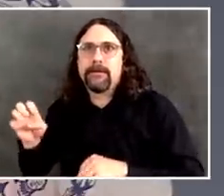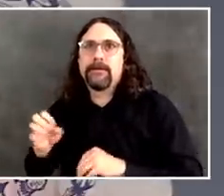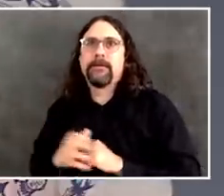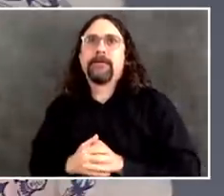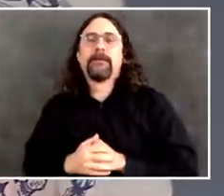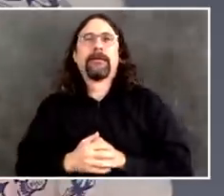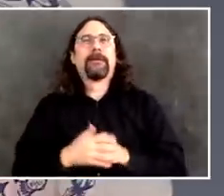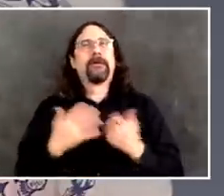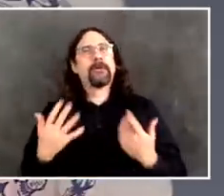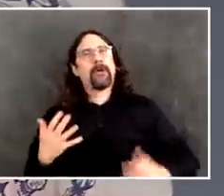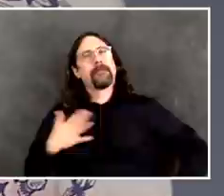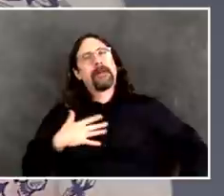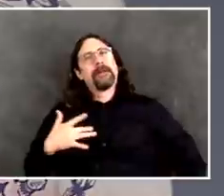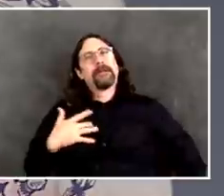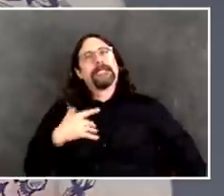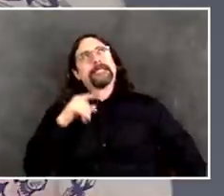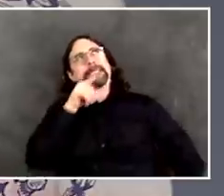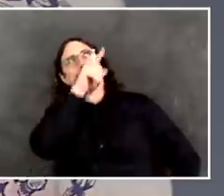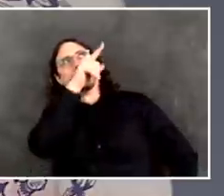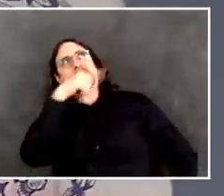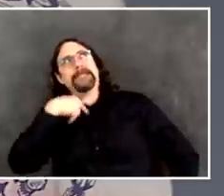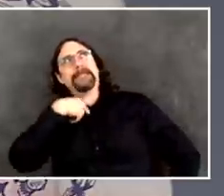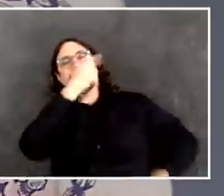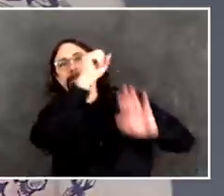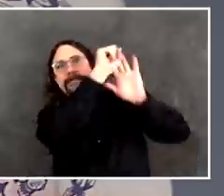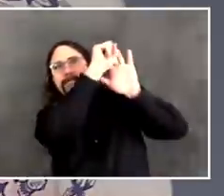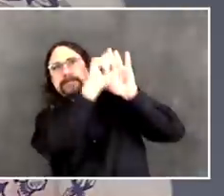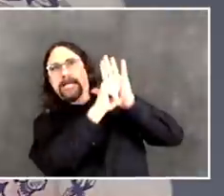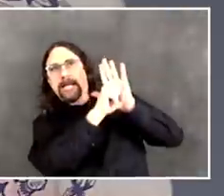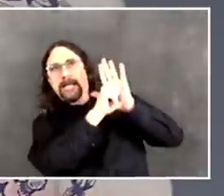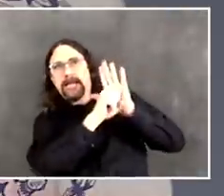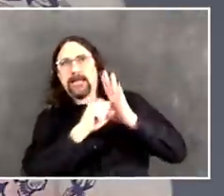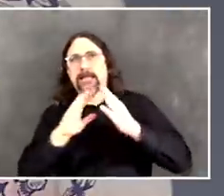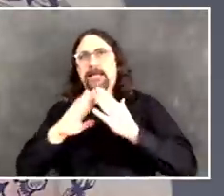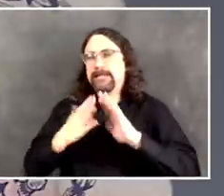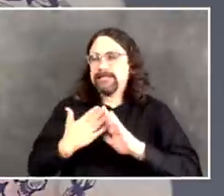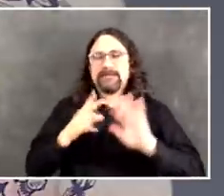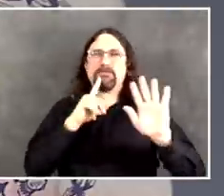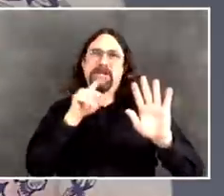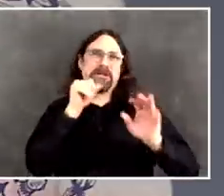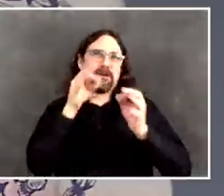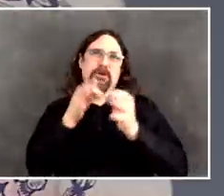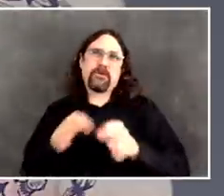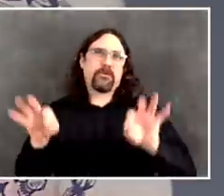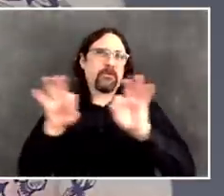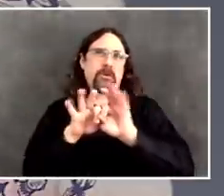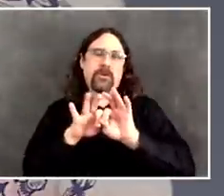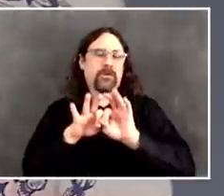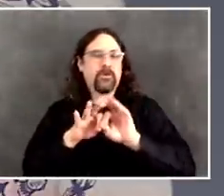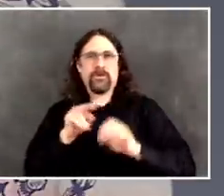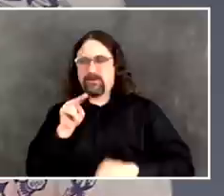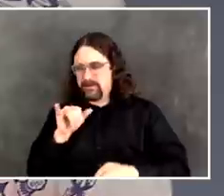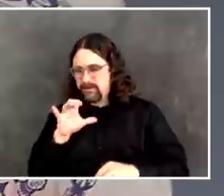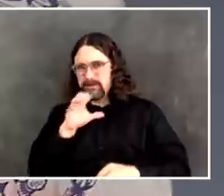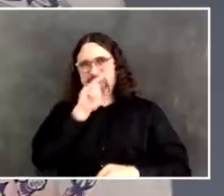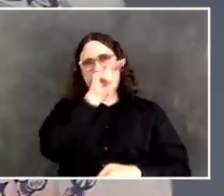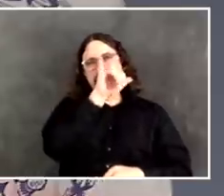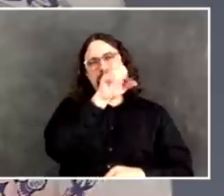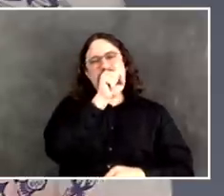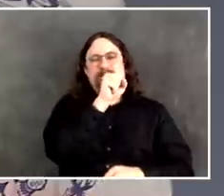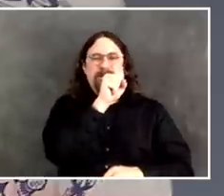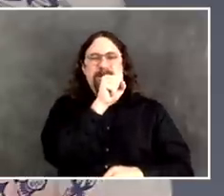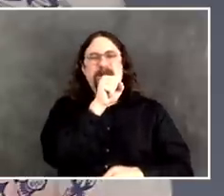the nursing homes and everybody, the most important thing here is to save lives. So we, the city of New York, we have been